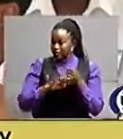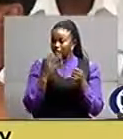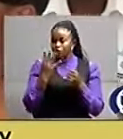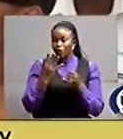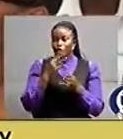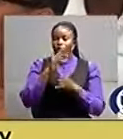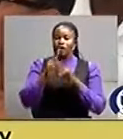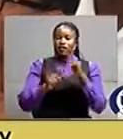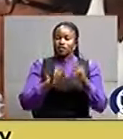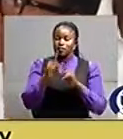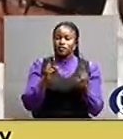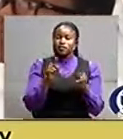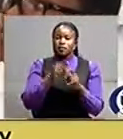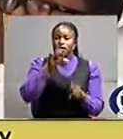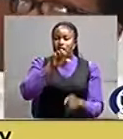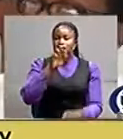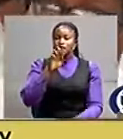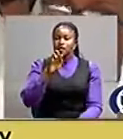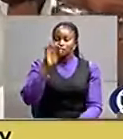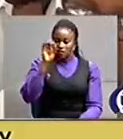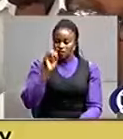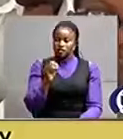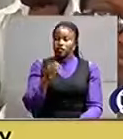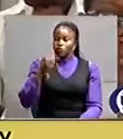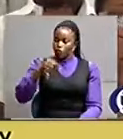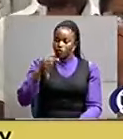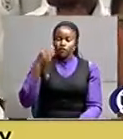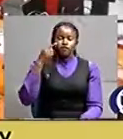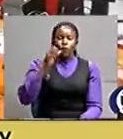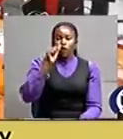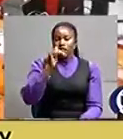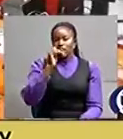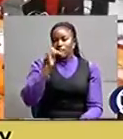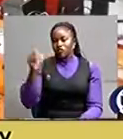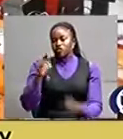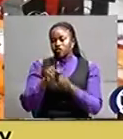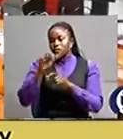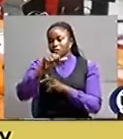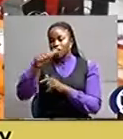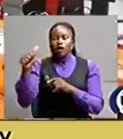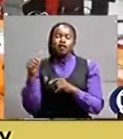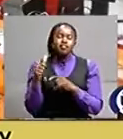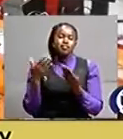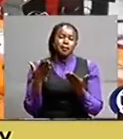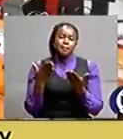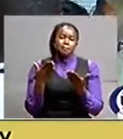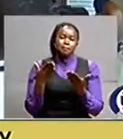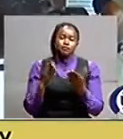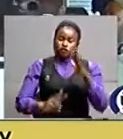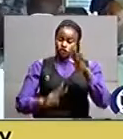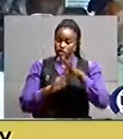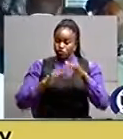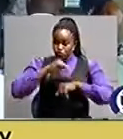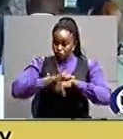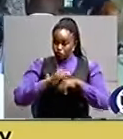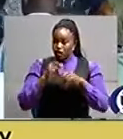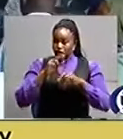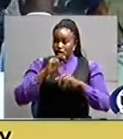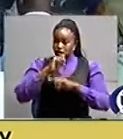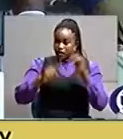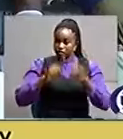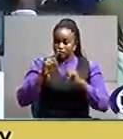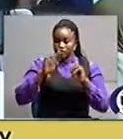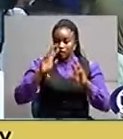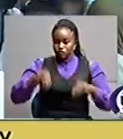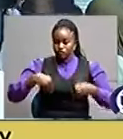qualified for A-level and other tertiary institutions. The exams were released by the first